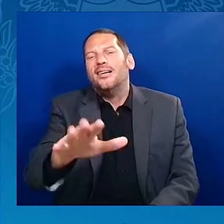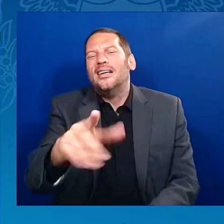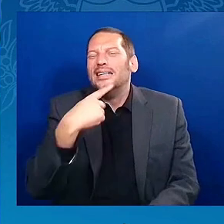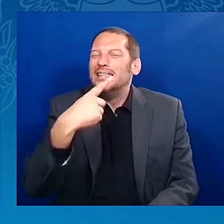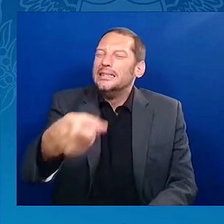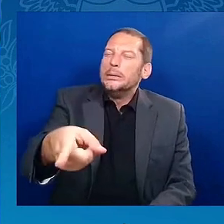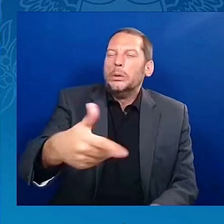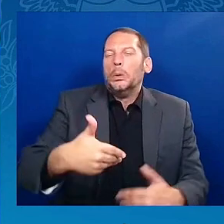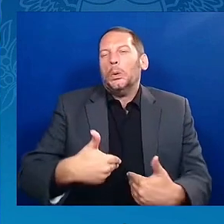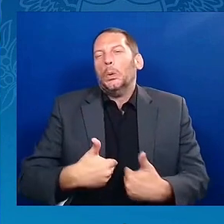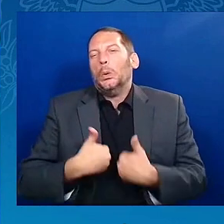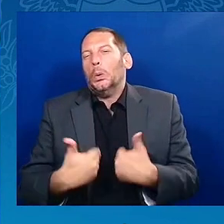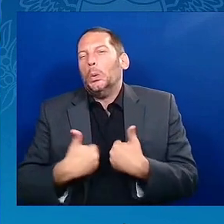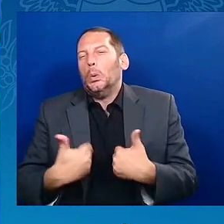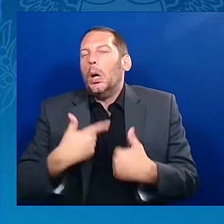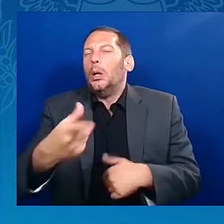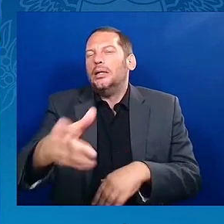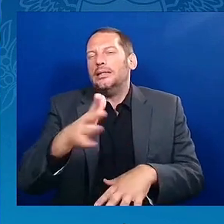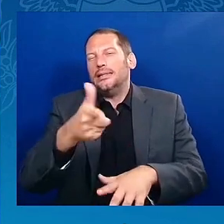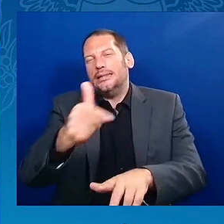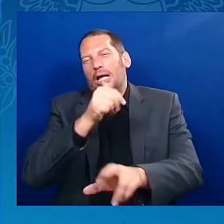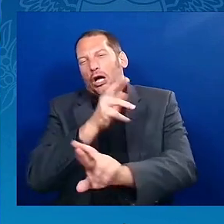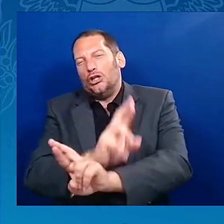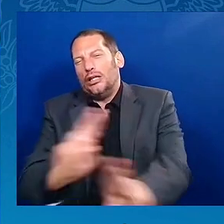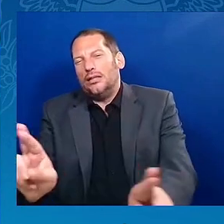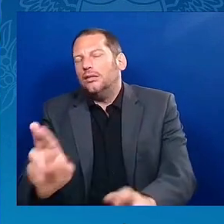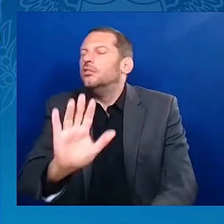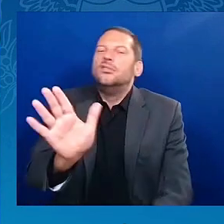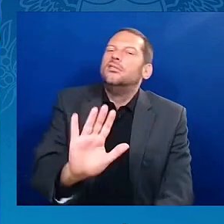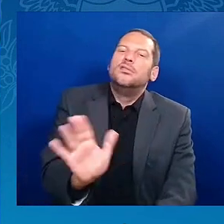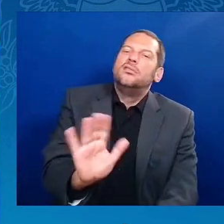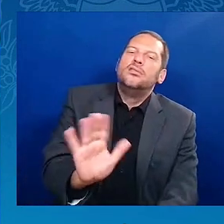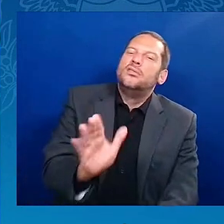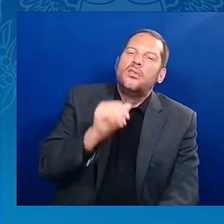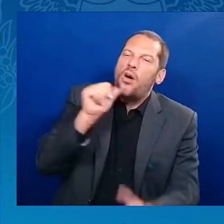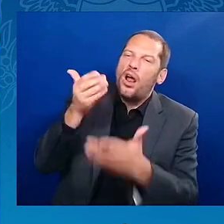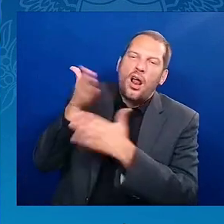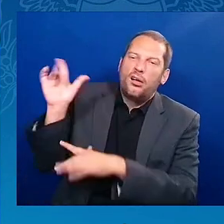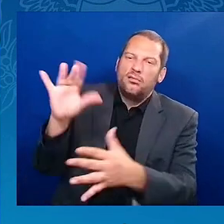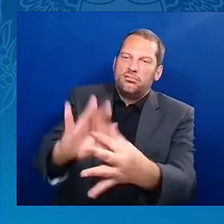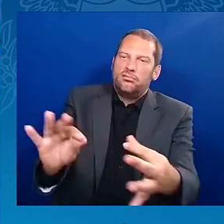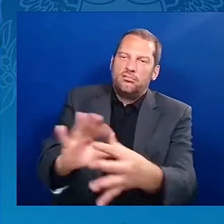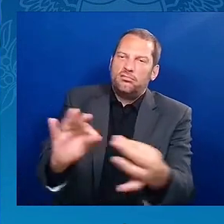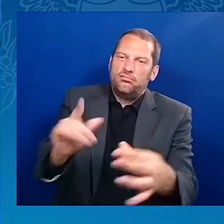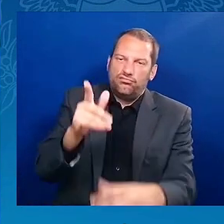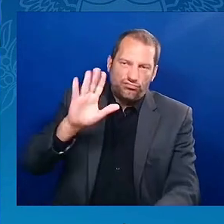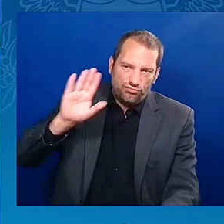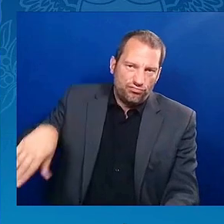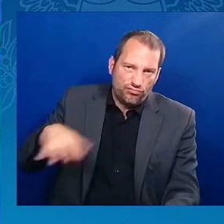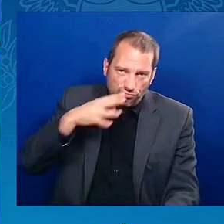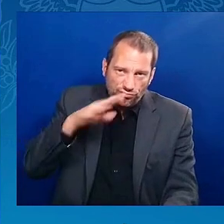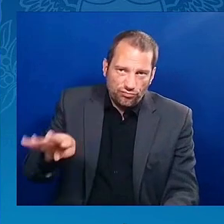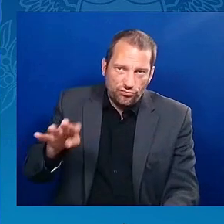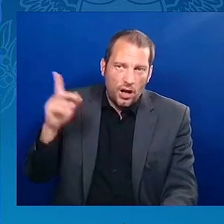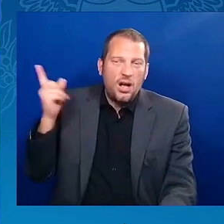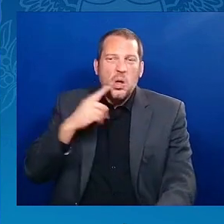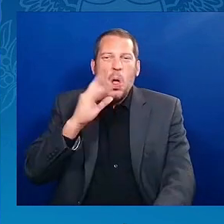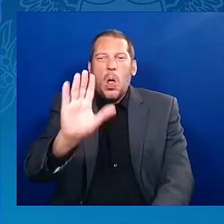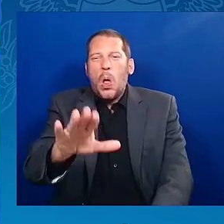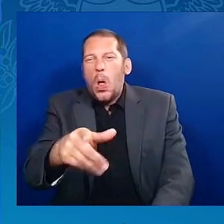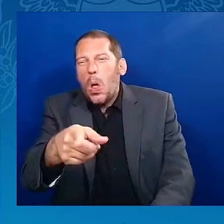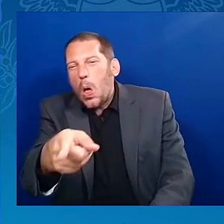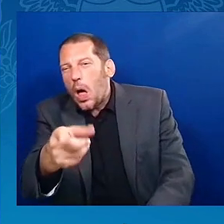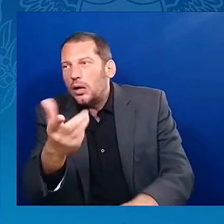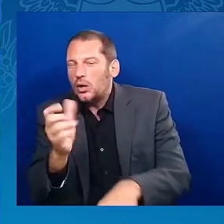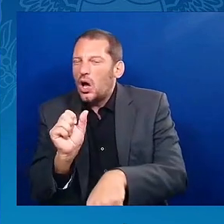it's going to be hard work. Don't you ever listen to that. I like to say, I eat no for breakfast. I